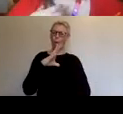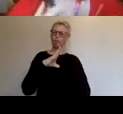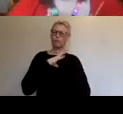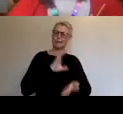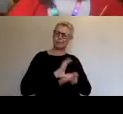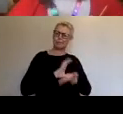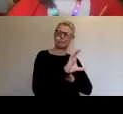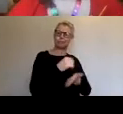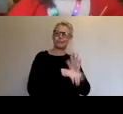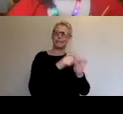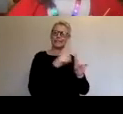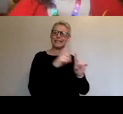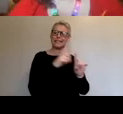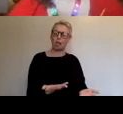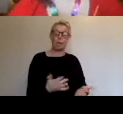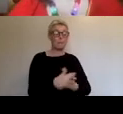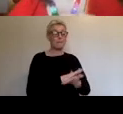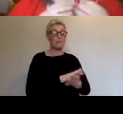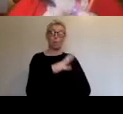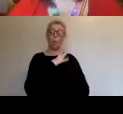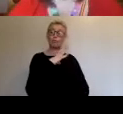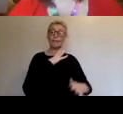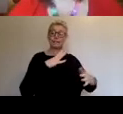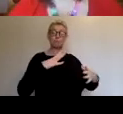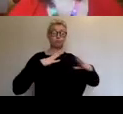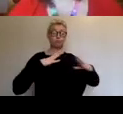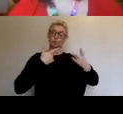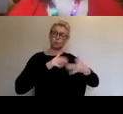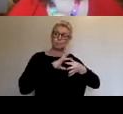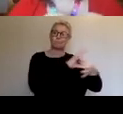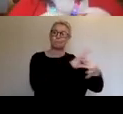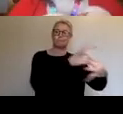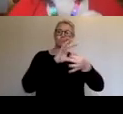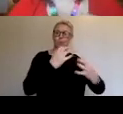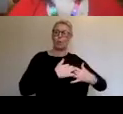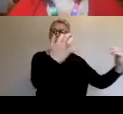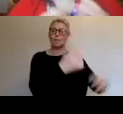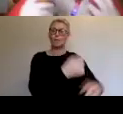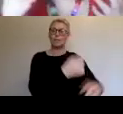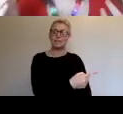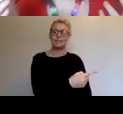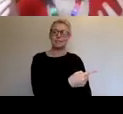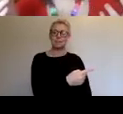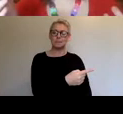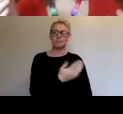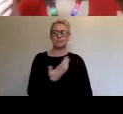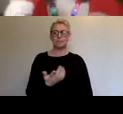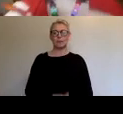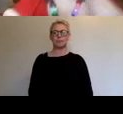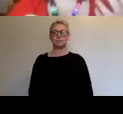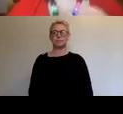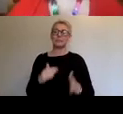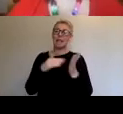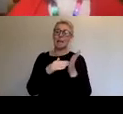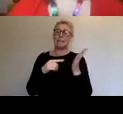like engaging with their audiences and entertaining their audiences. So right off the bat, people like MT Live